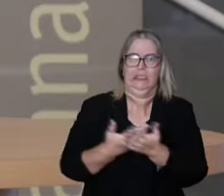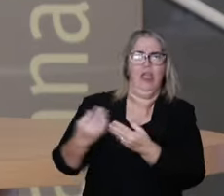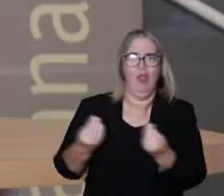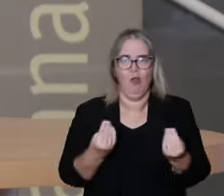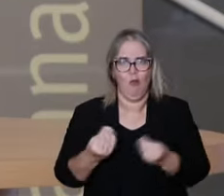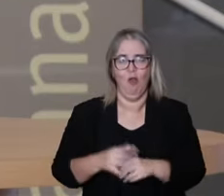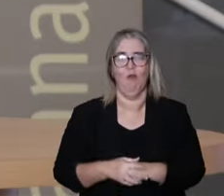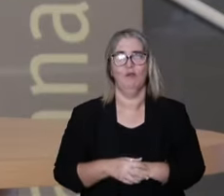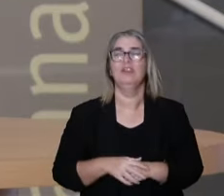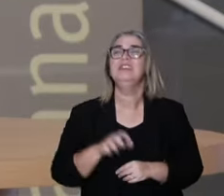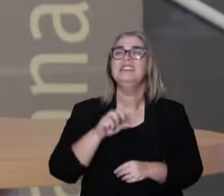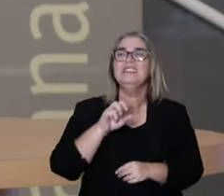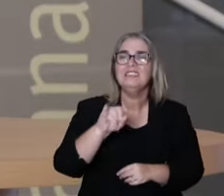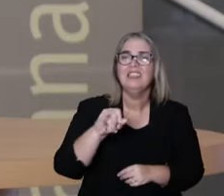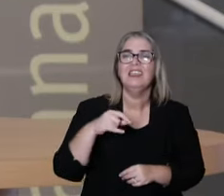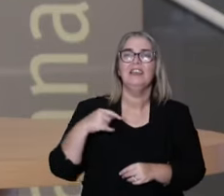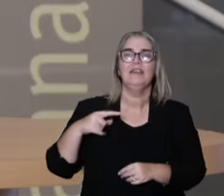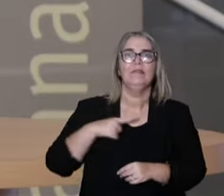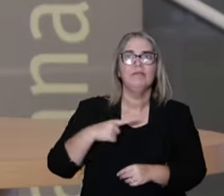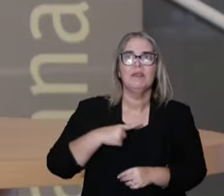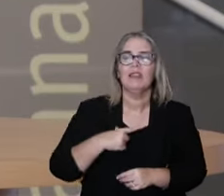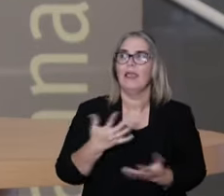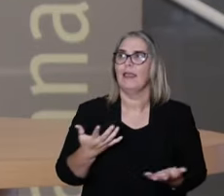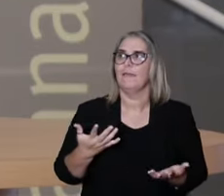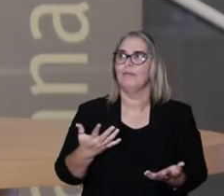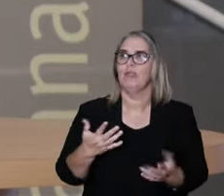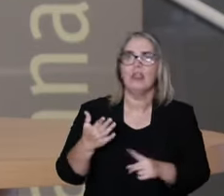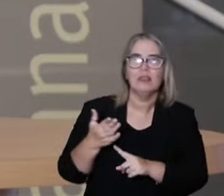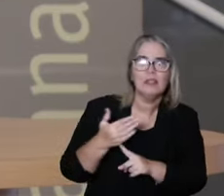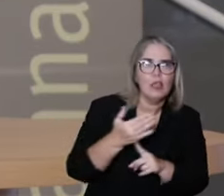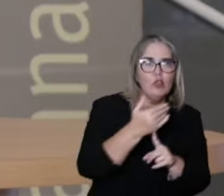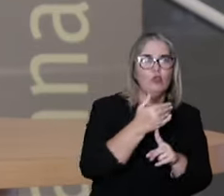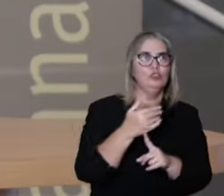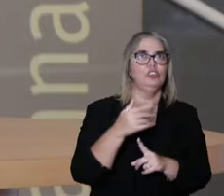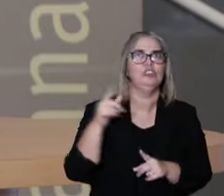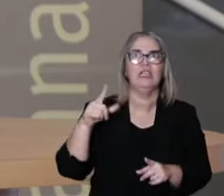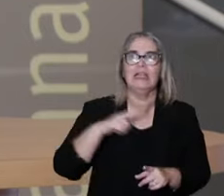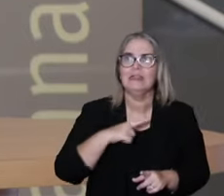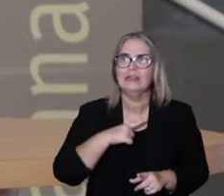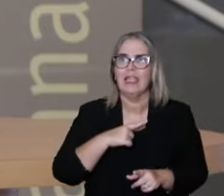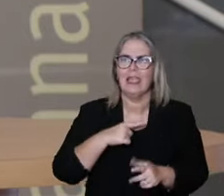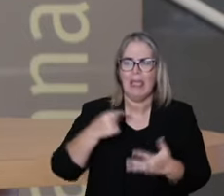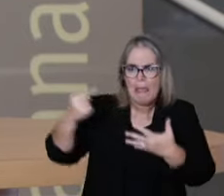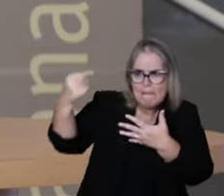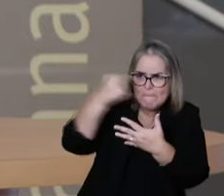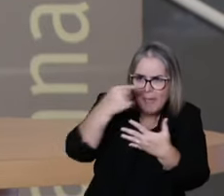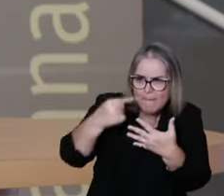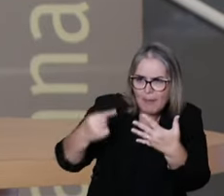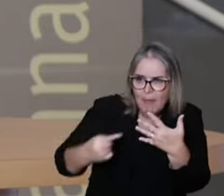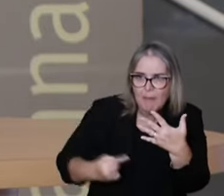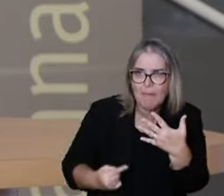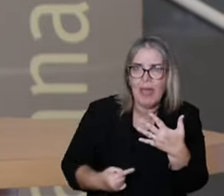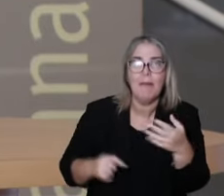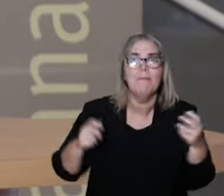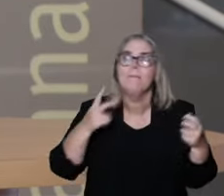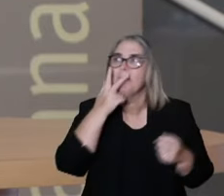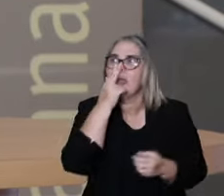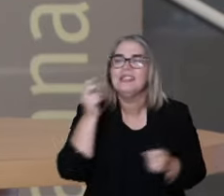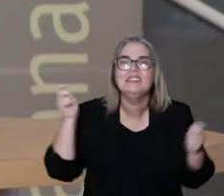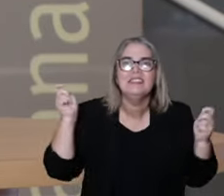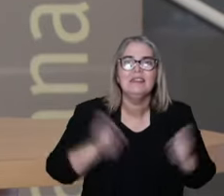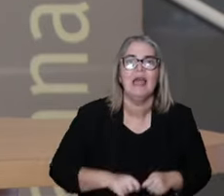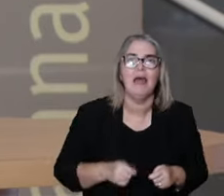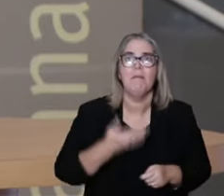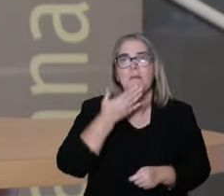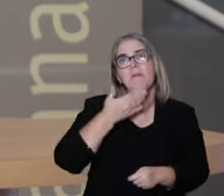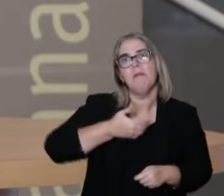So the more options we have, the more different paradigms we have, the more we can transit from one part to